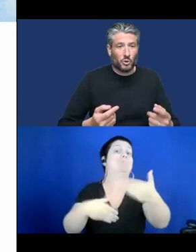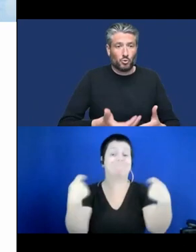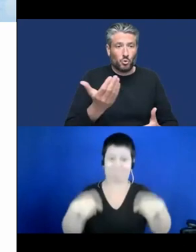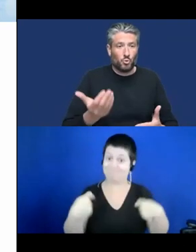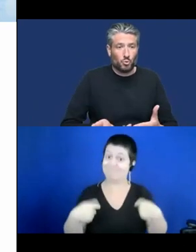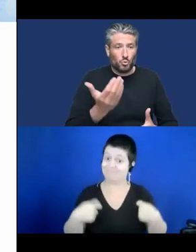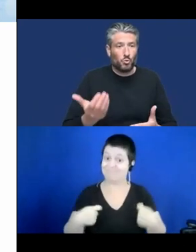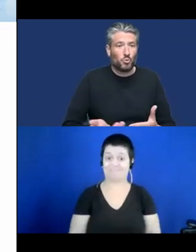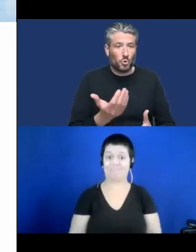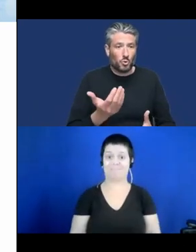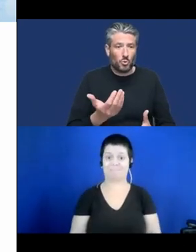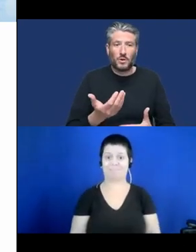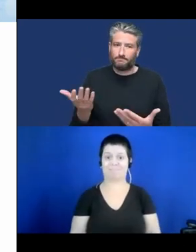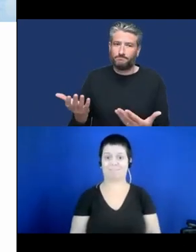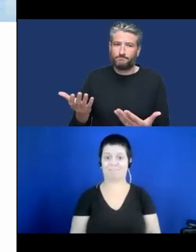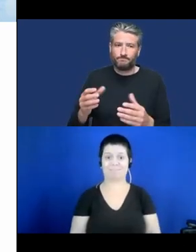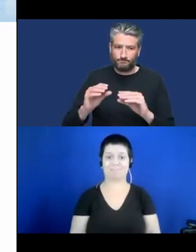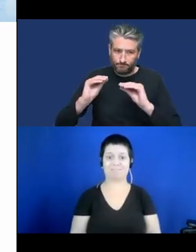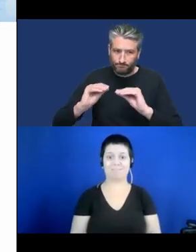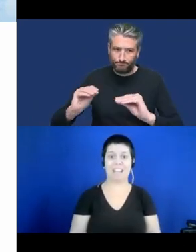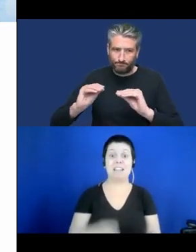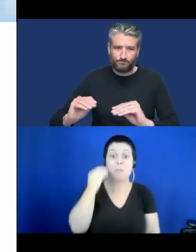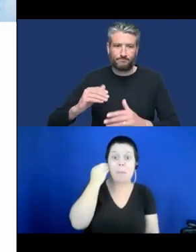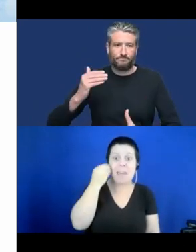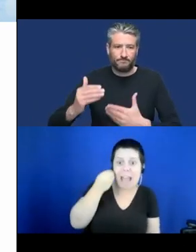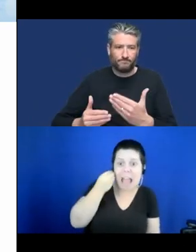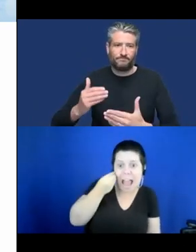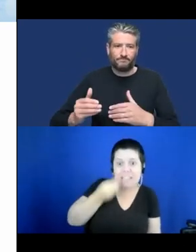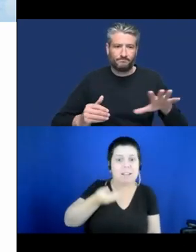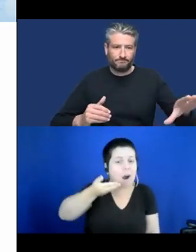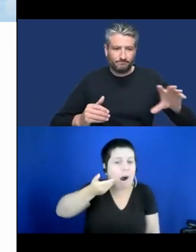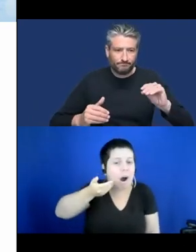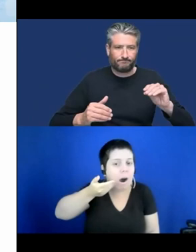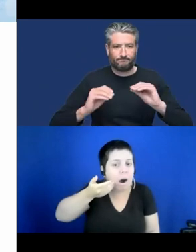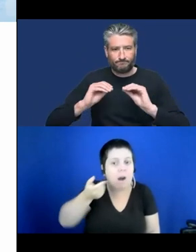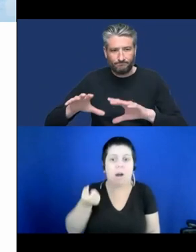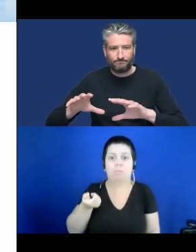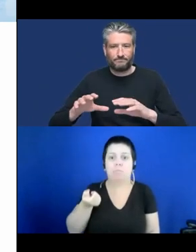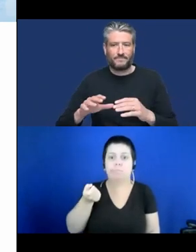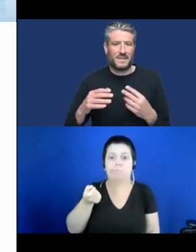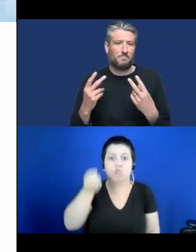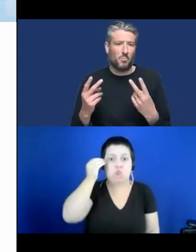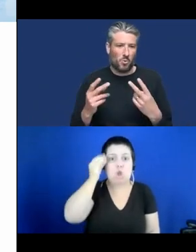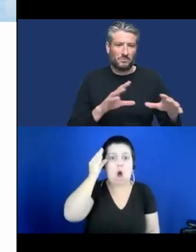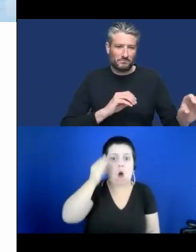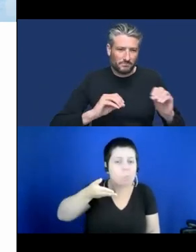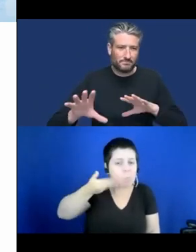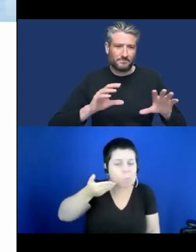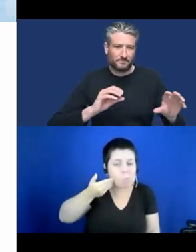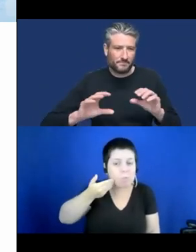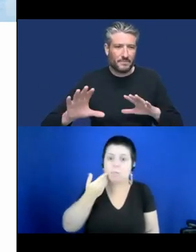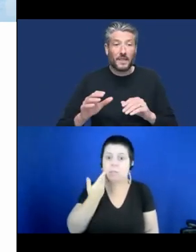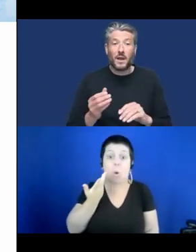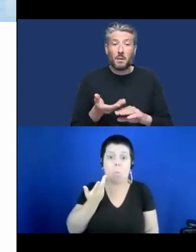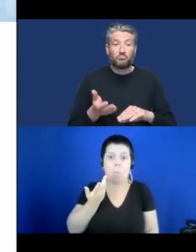and especially new knowledge. We need to be trained all through our careers and